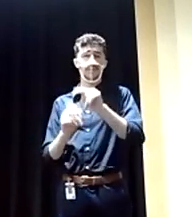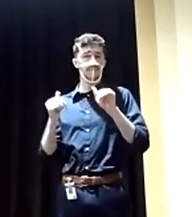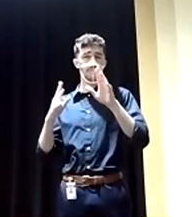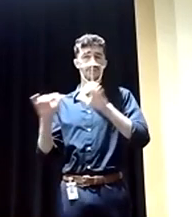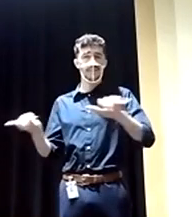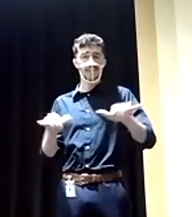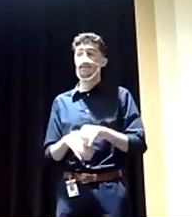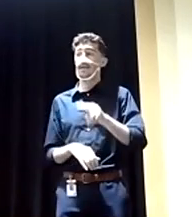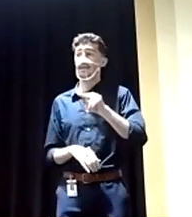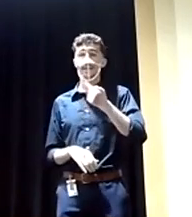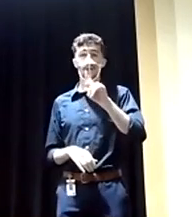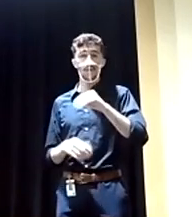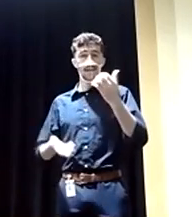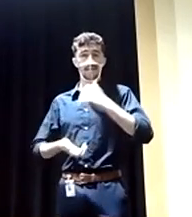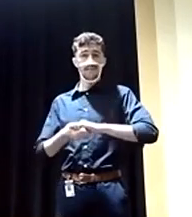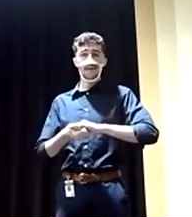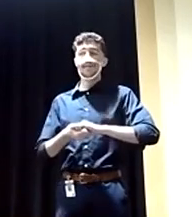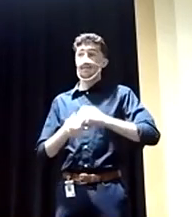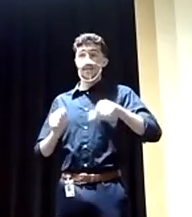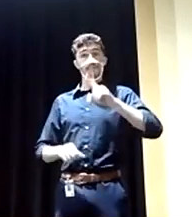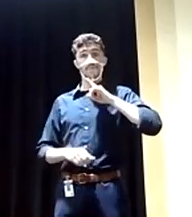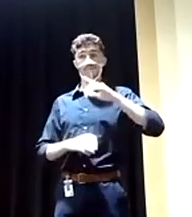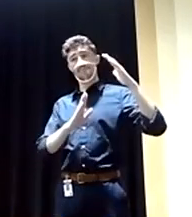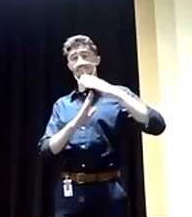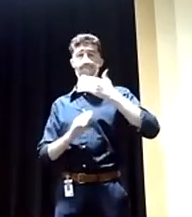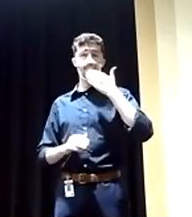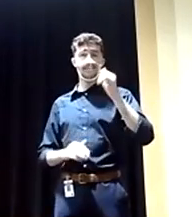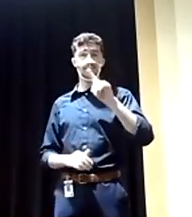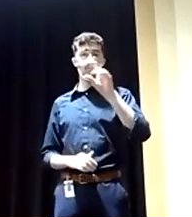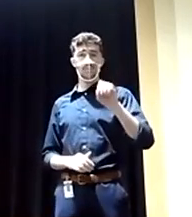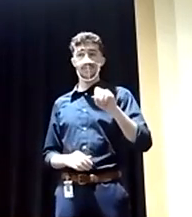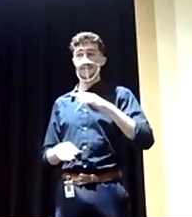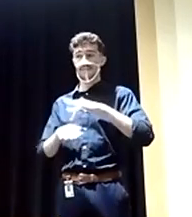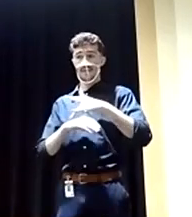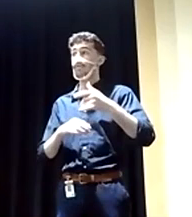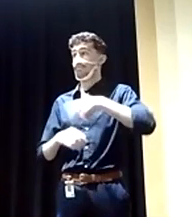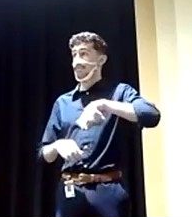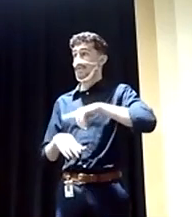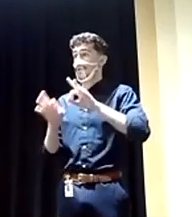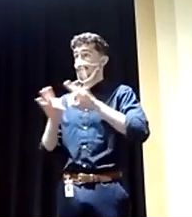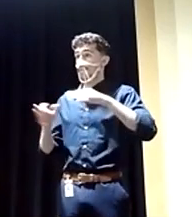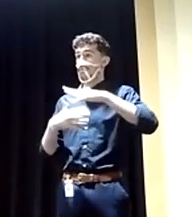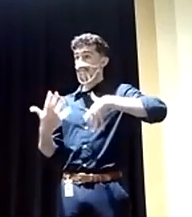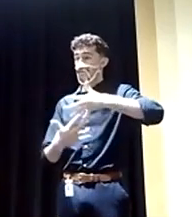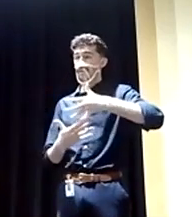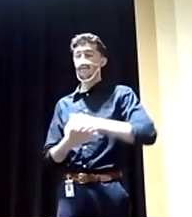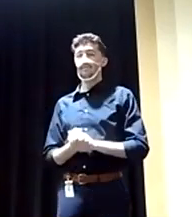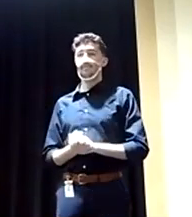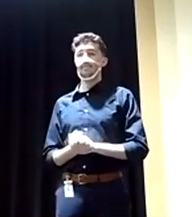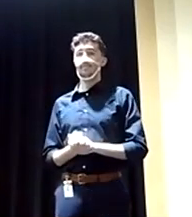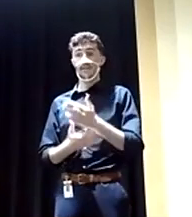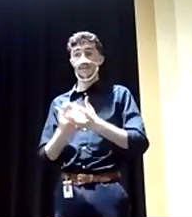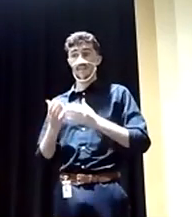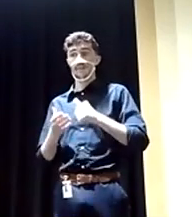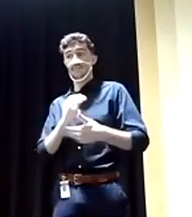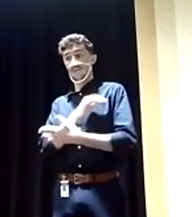alliance is one of the best tools that we have as a free society in the countries that are